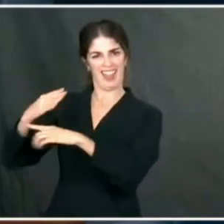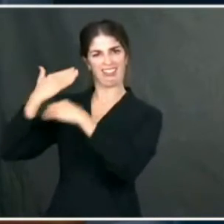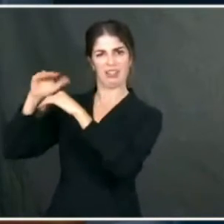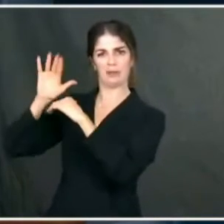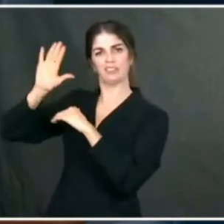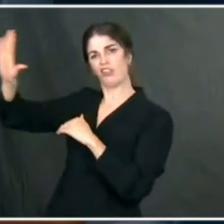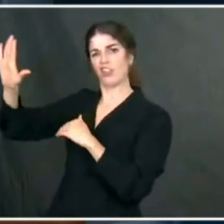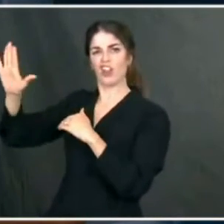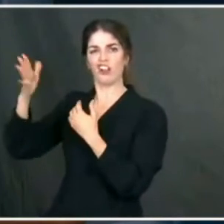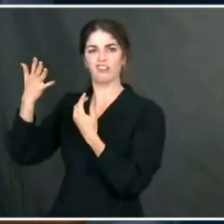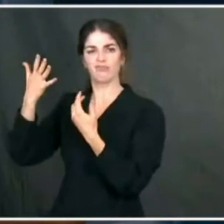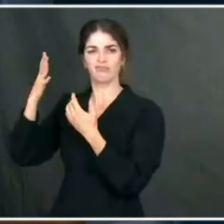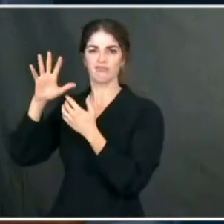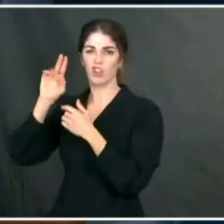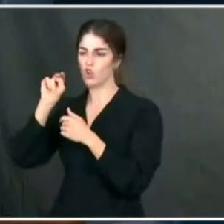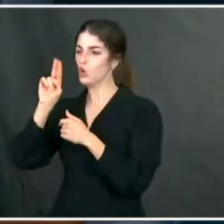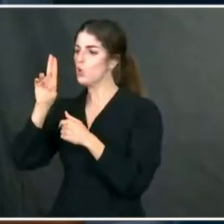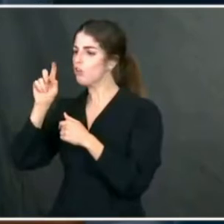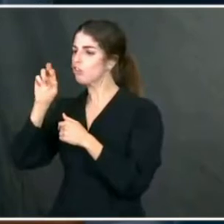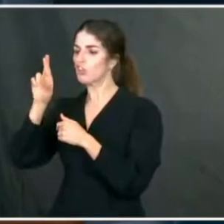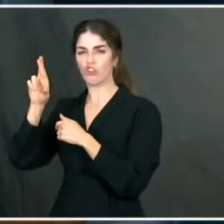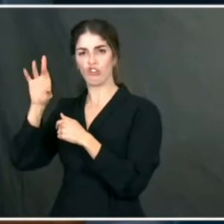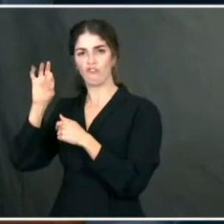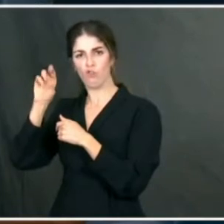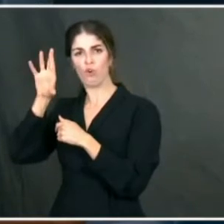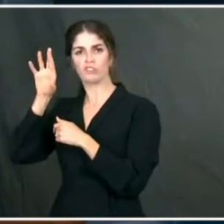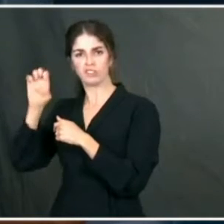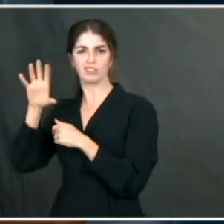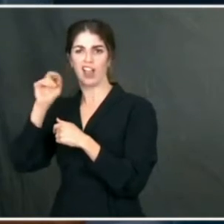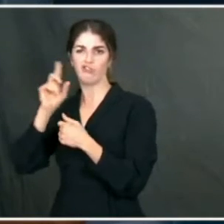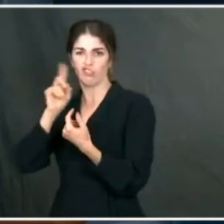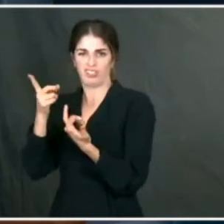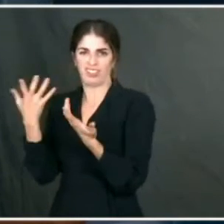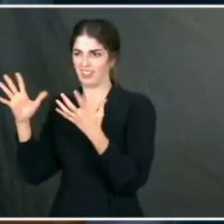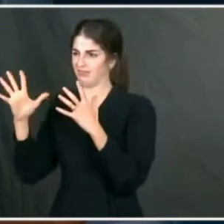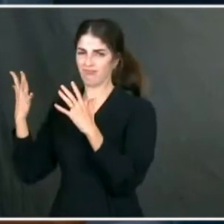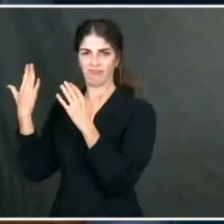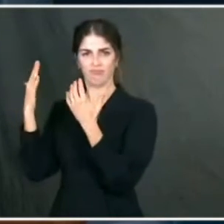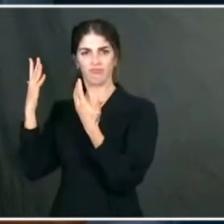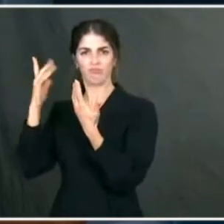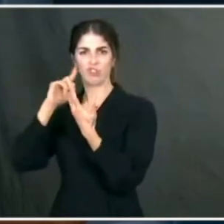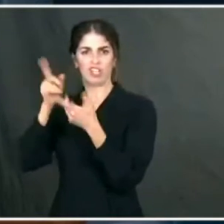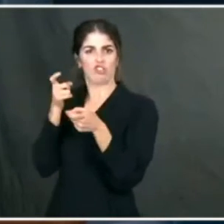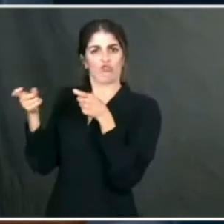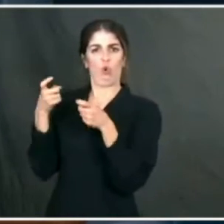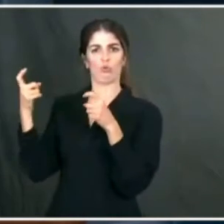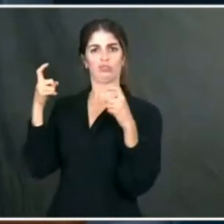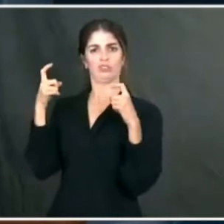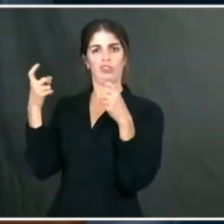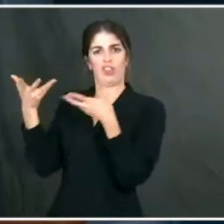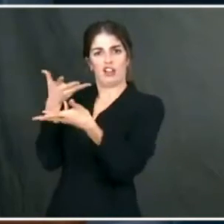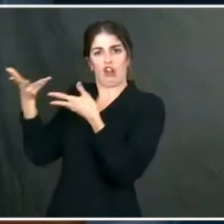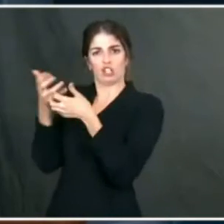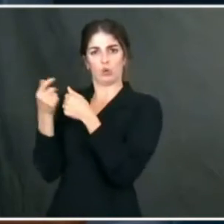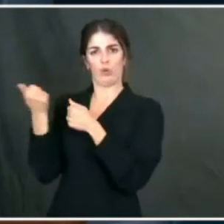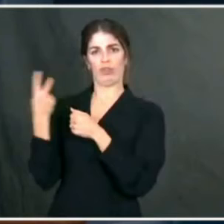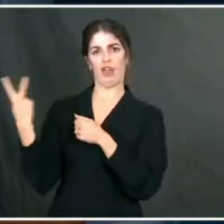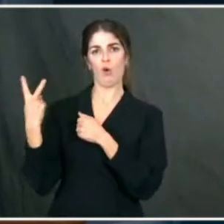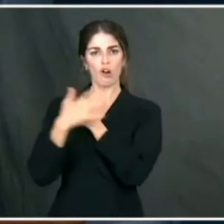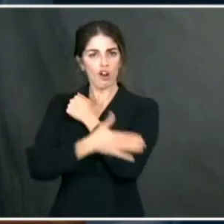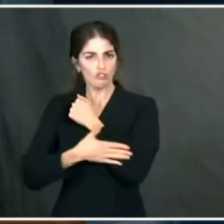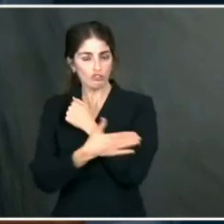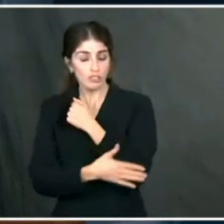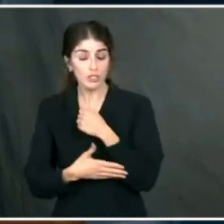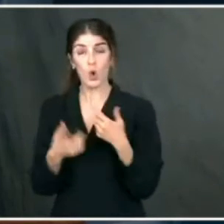is an anchor of strategic stability between our two countries. And to the other part of your question, even as we work with